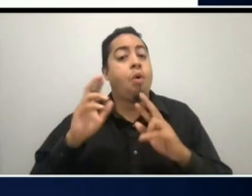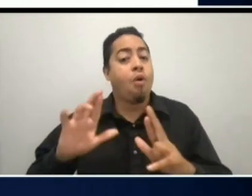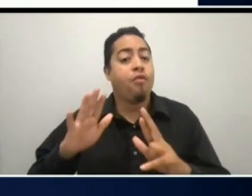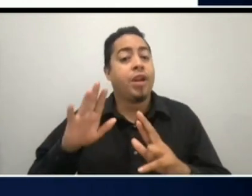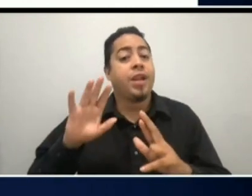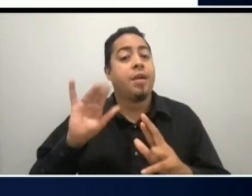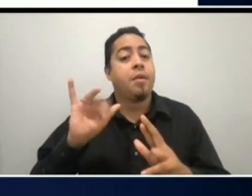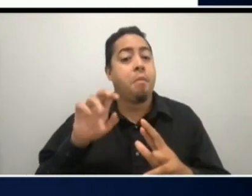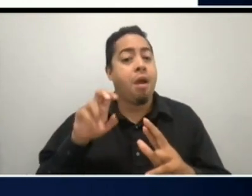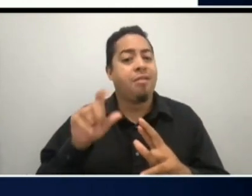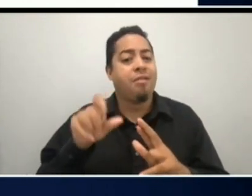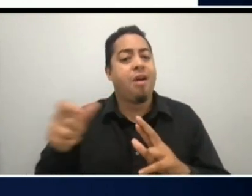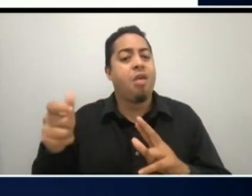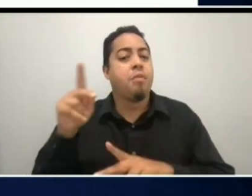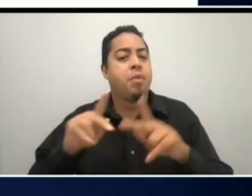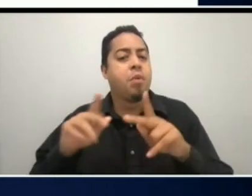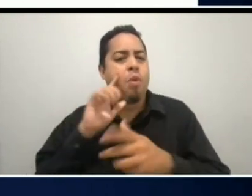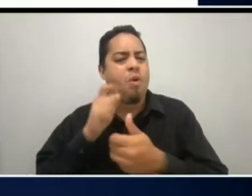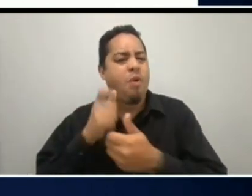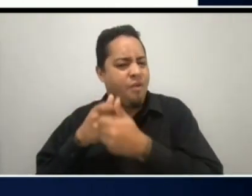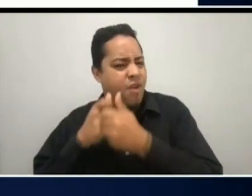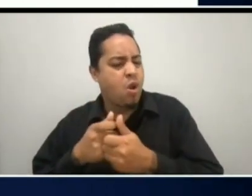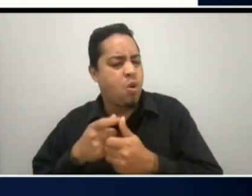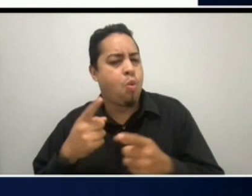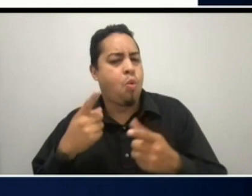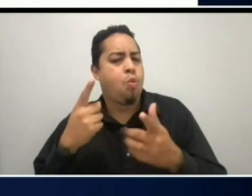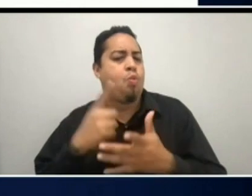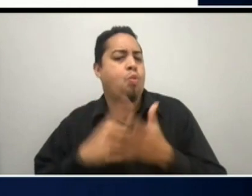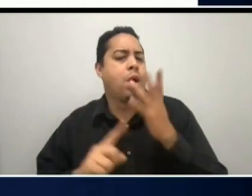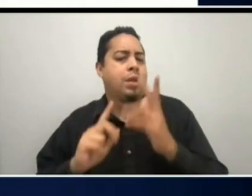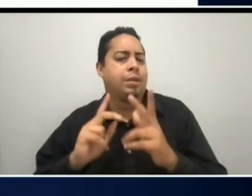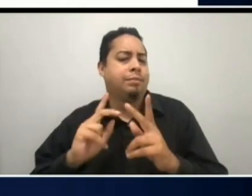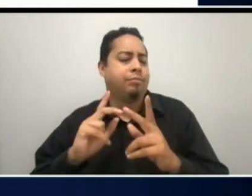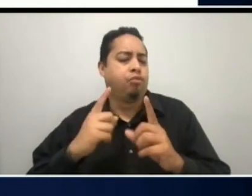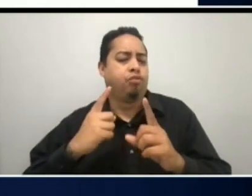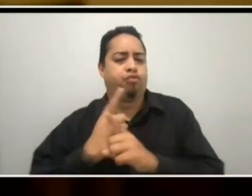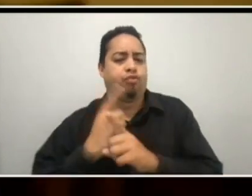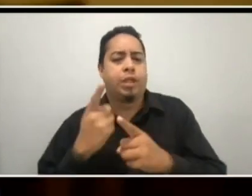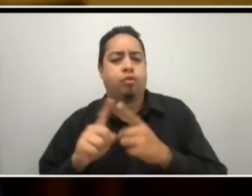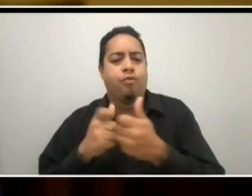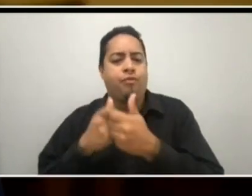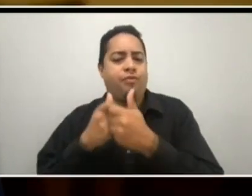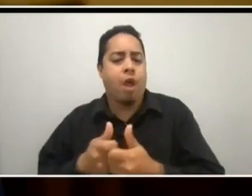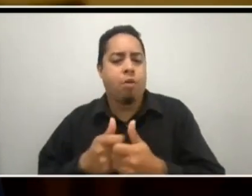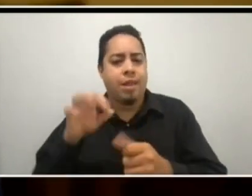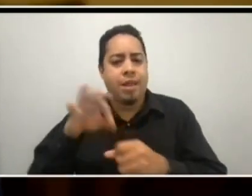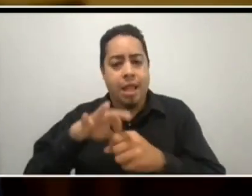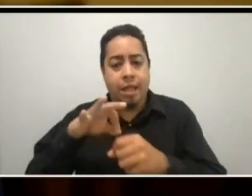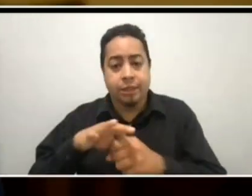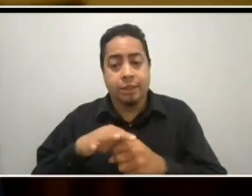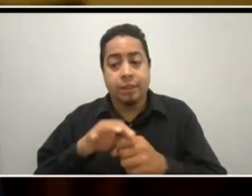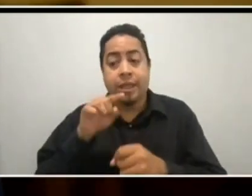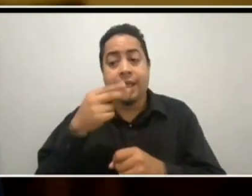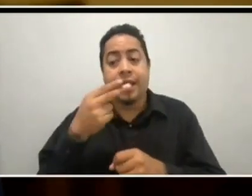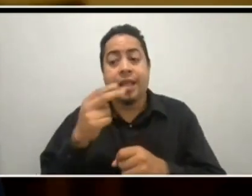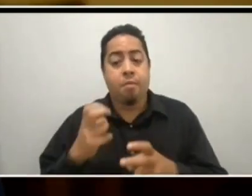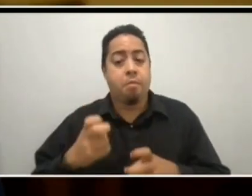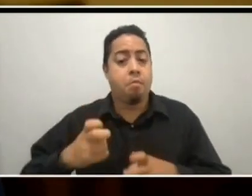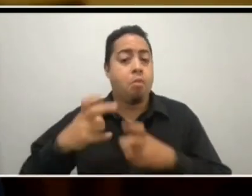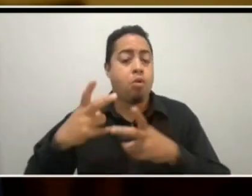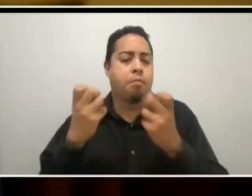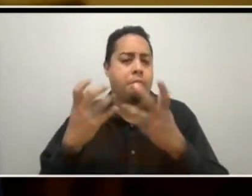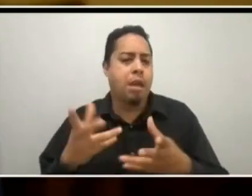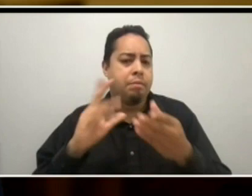elections and the United States of America itself. The world is watching. He posted multiple messages on Facebook,